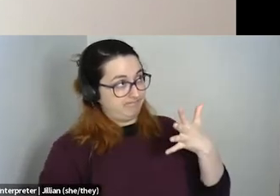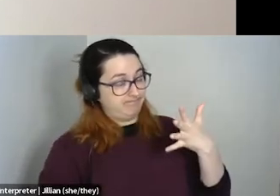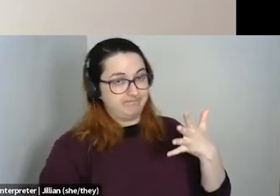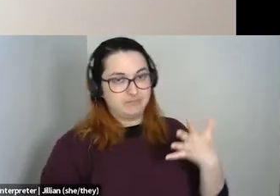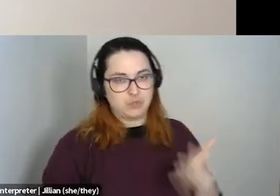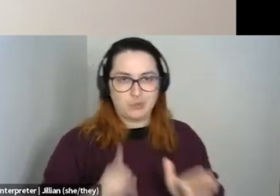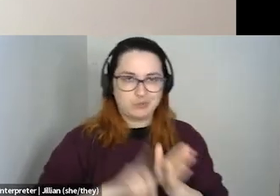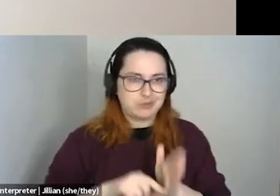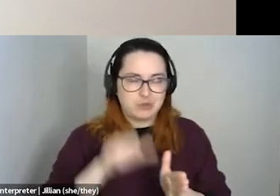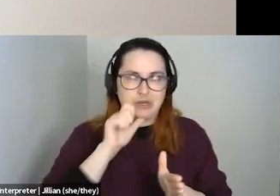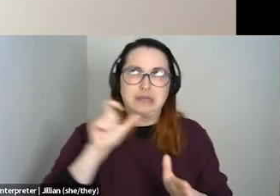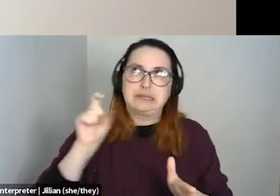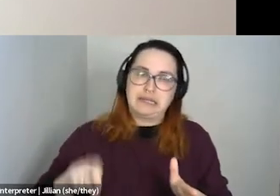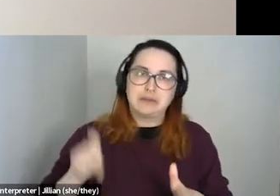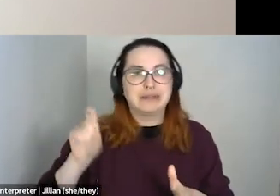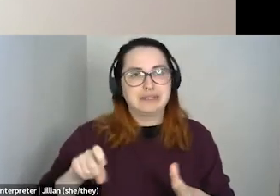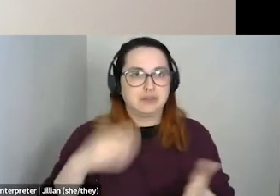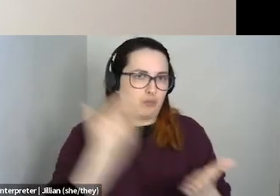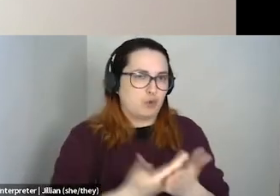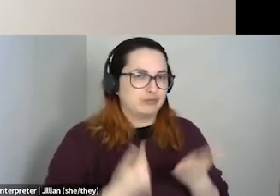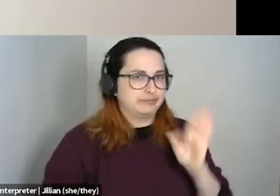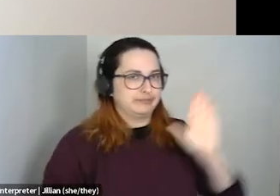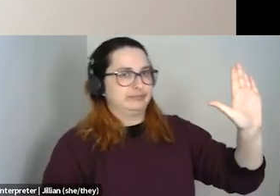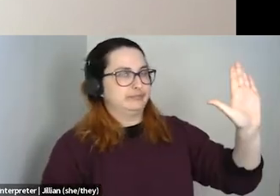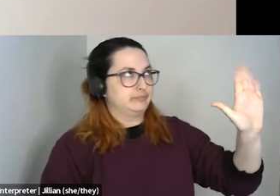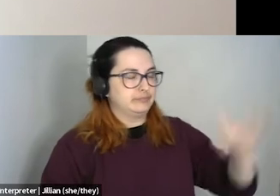need to do the research, but you did to prove your point. So, yeah.